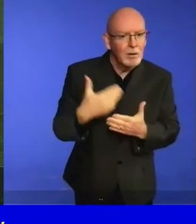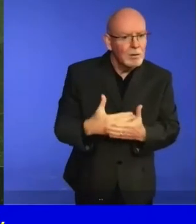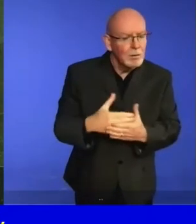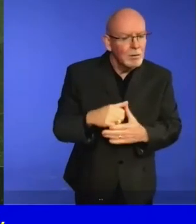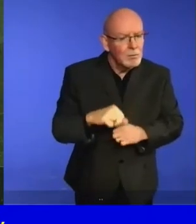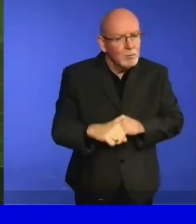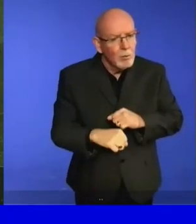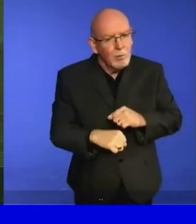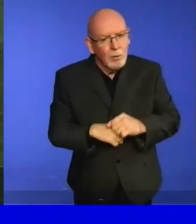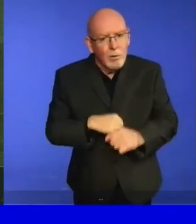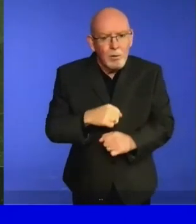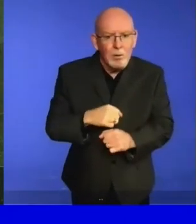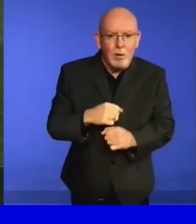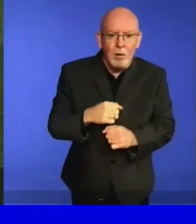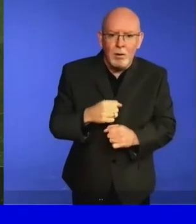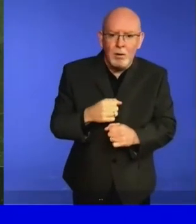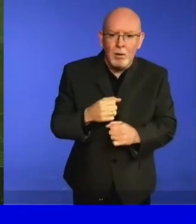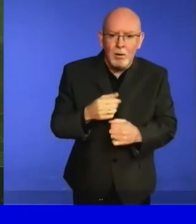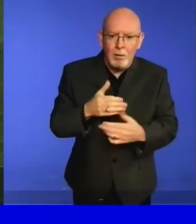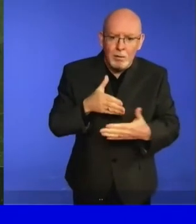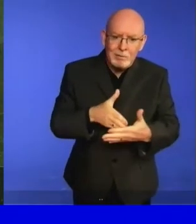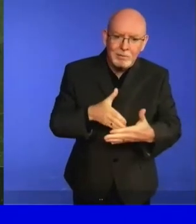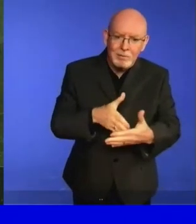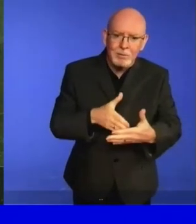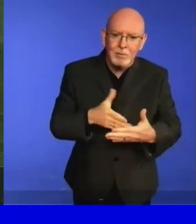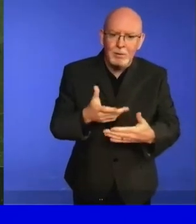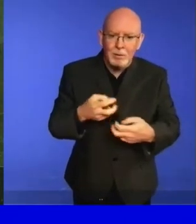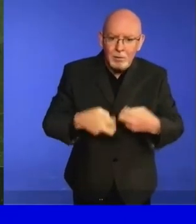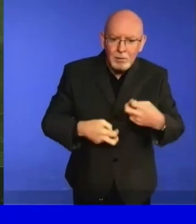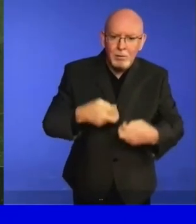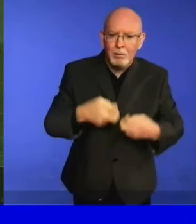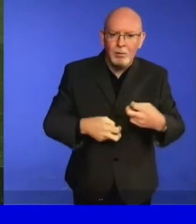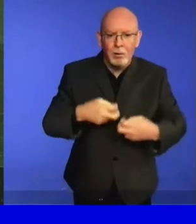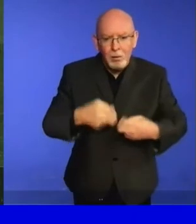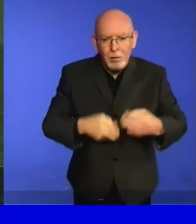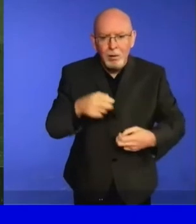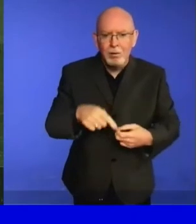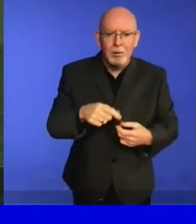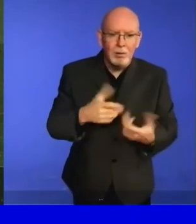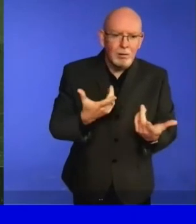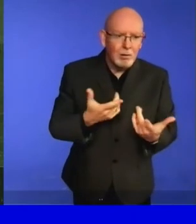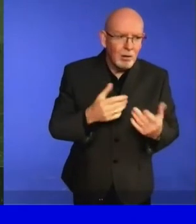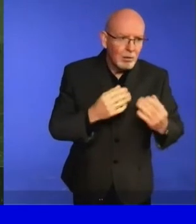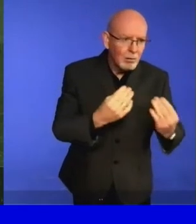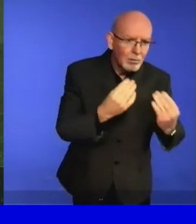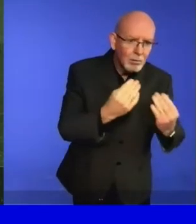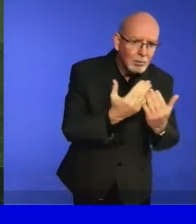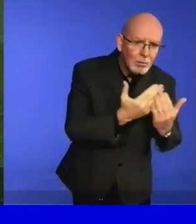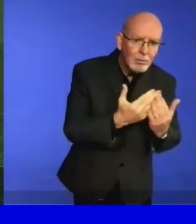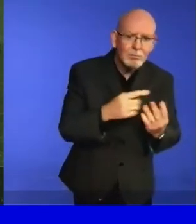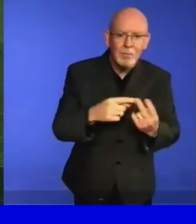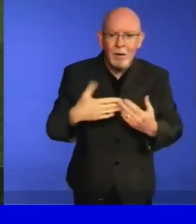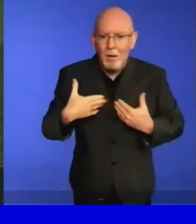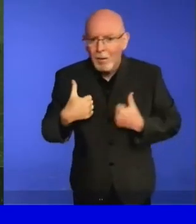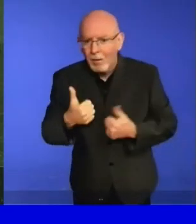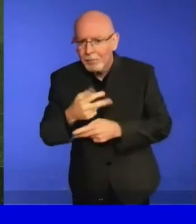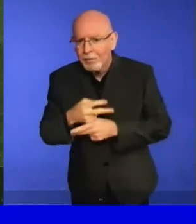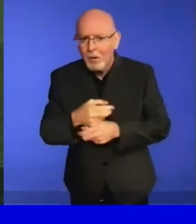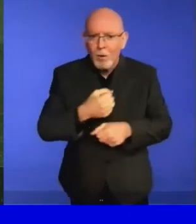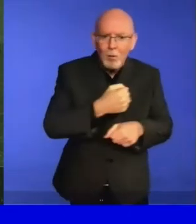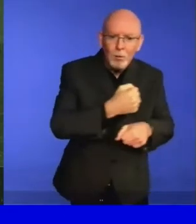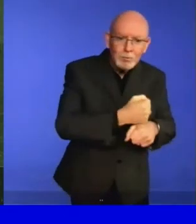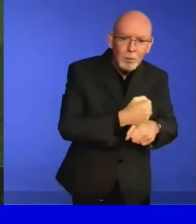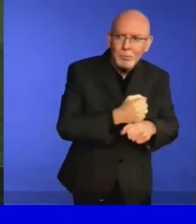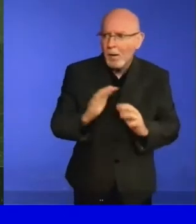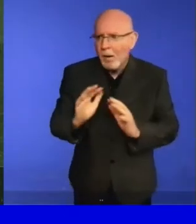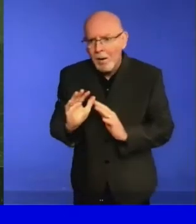losses incurred and to expedite progress where needed. And finally, let us ensure that